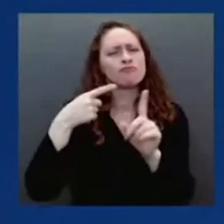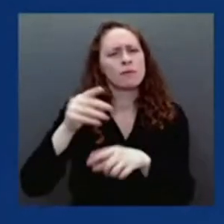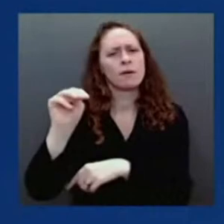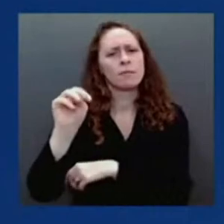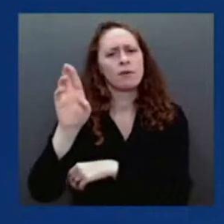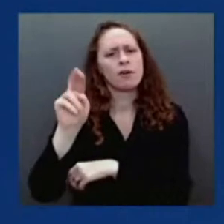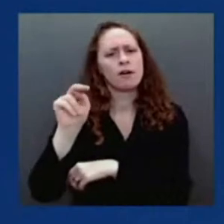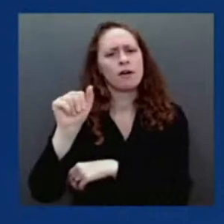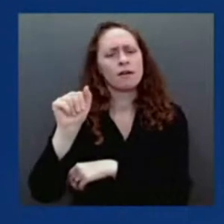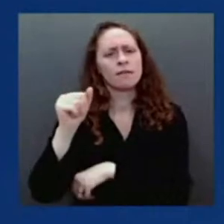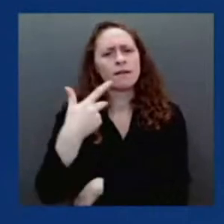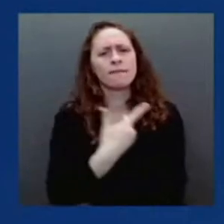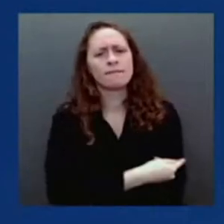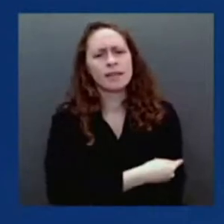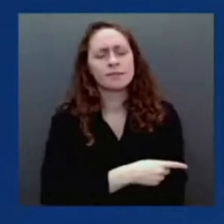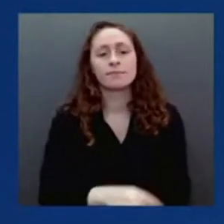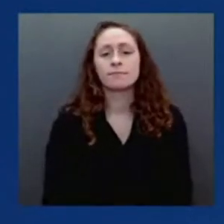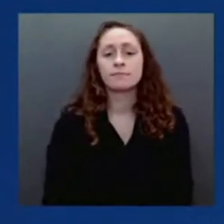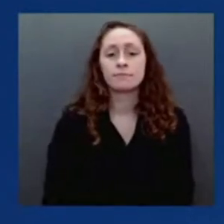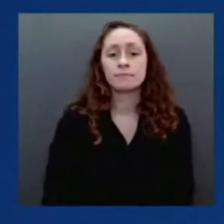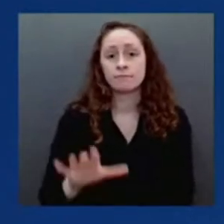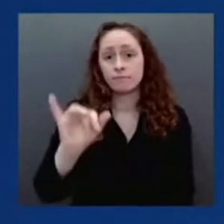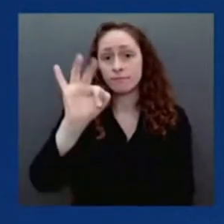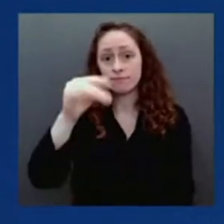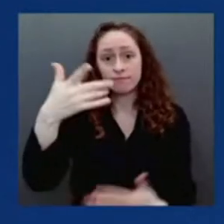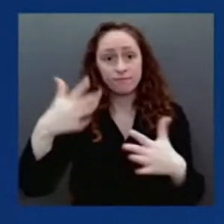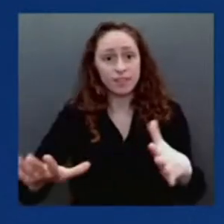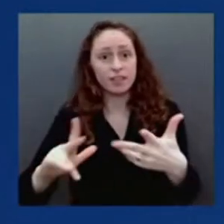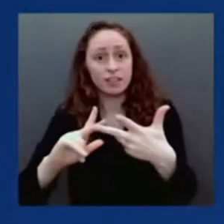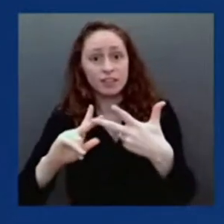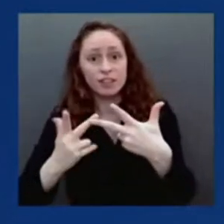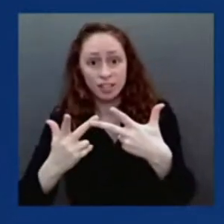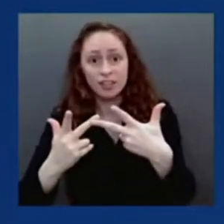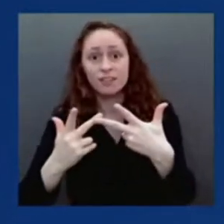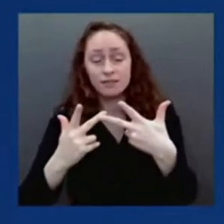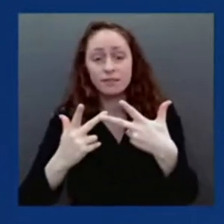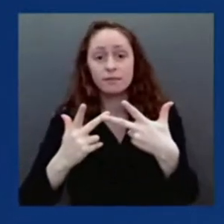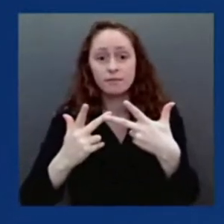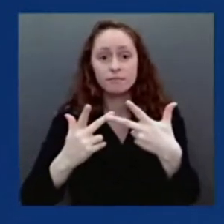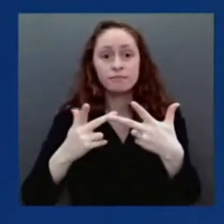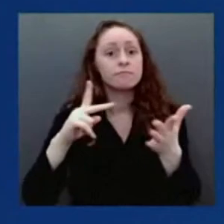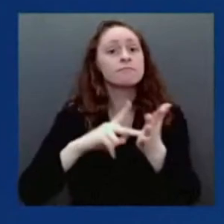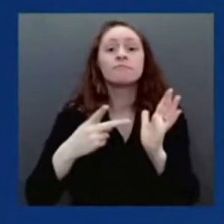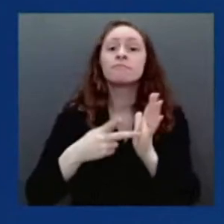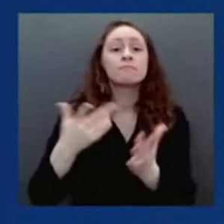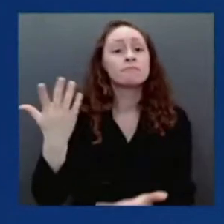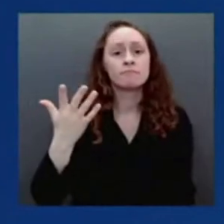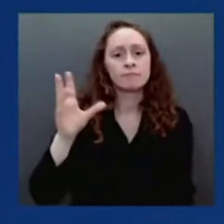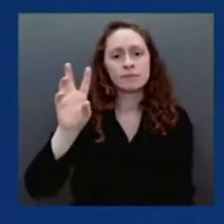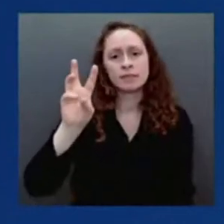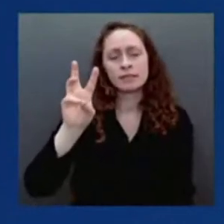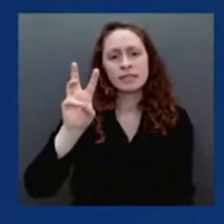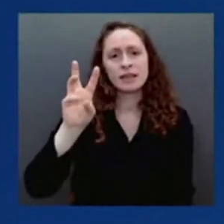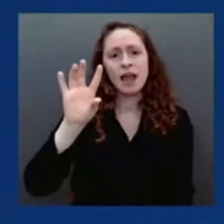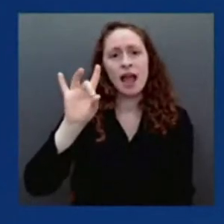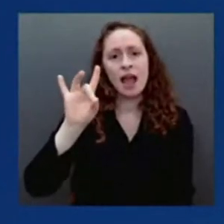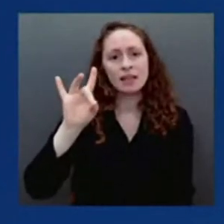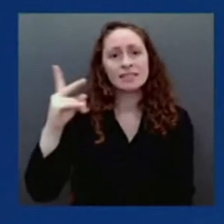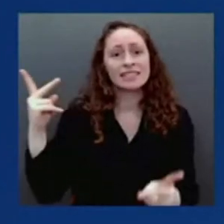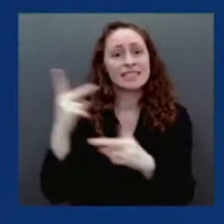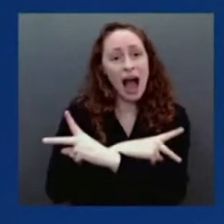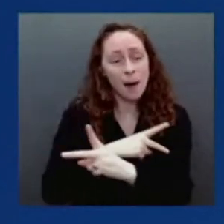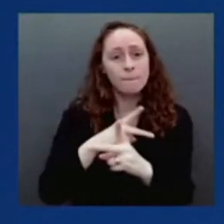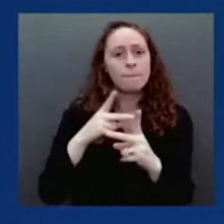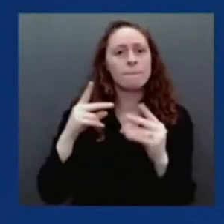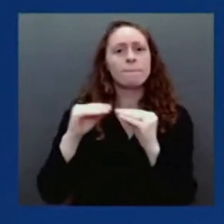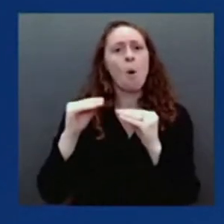less likely to die than if you are unvaccinated. Our hospitals are full of people who have not been vaccinated, and I would encourage people to go get